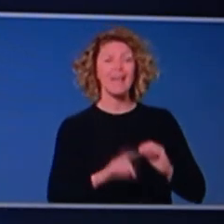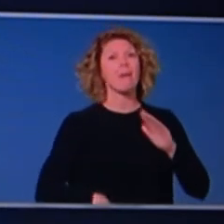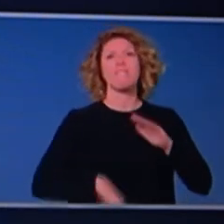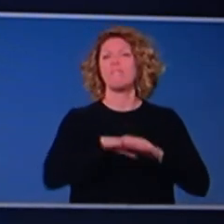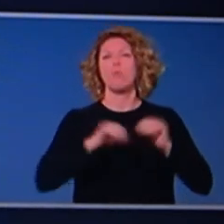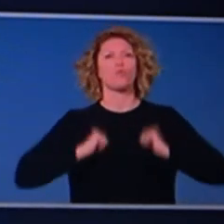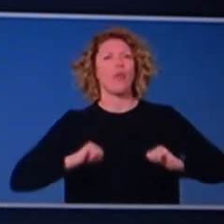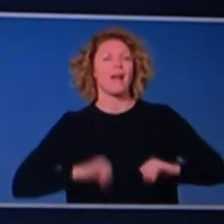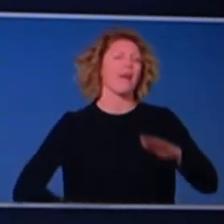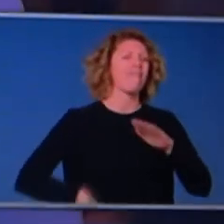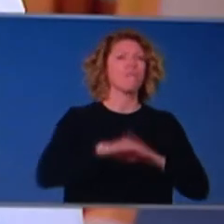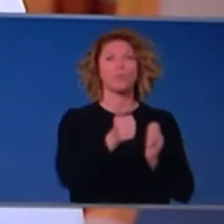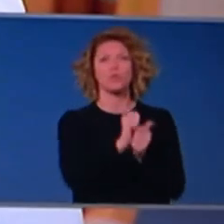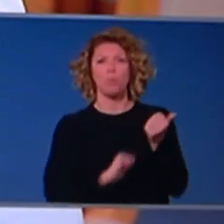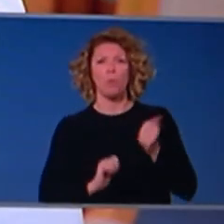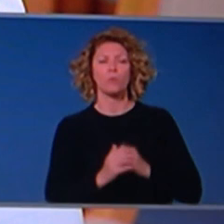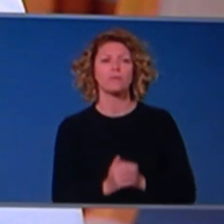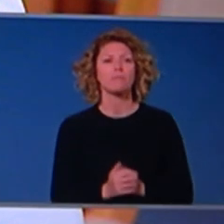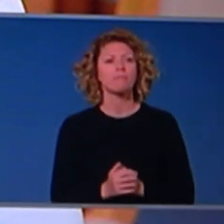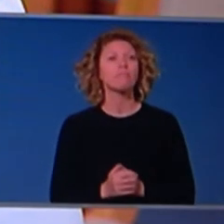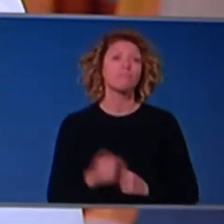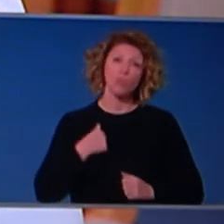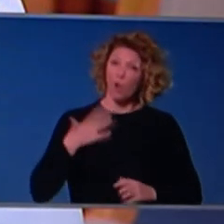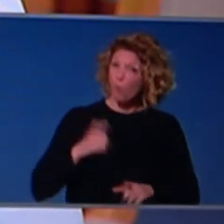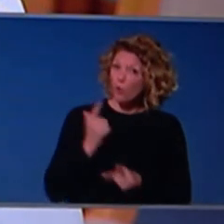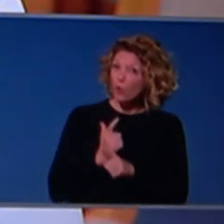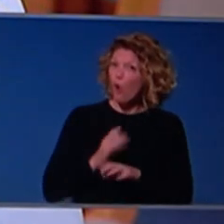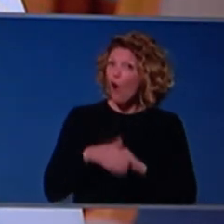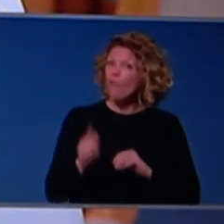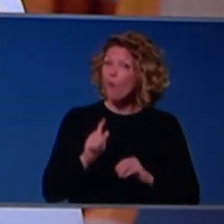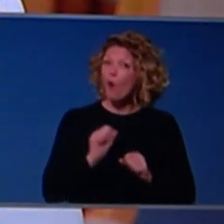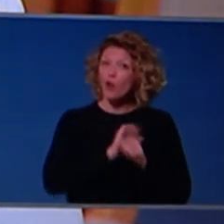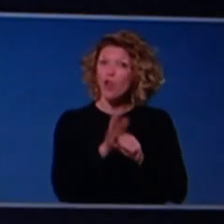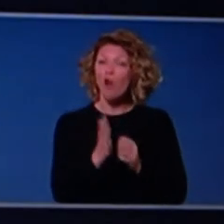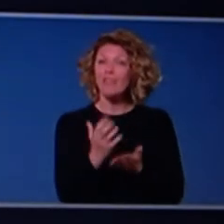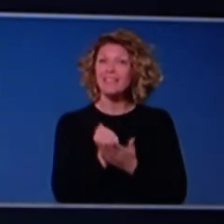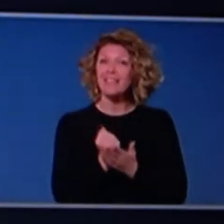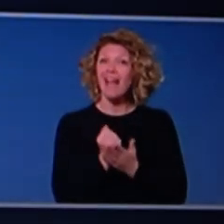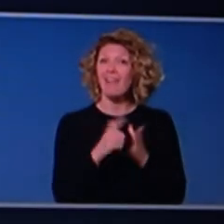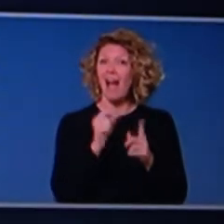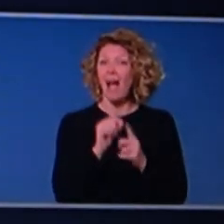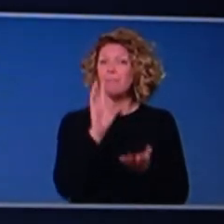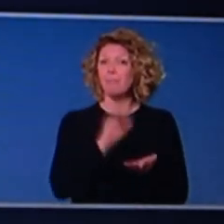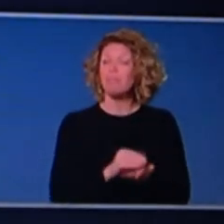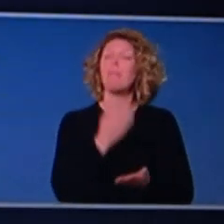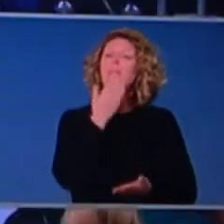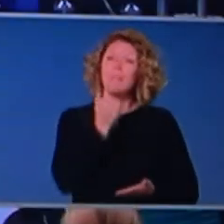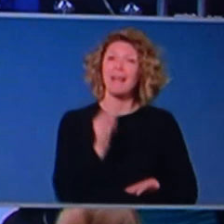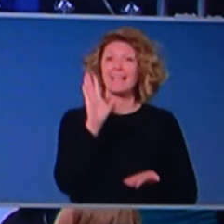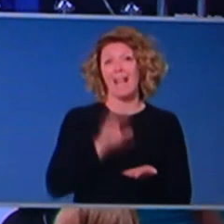and so that I can get my plug in for COVID safe as well. If you want to get out to play, download the app today. Well said.